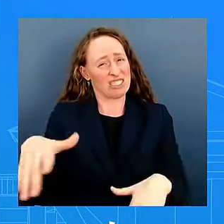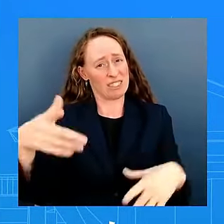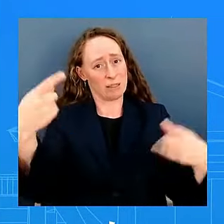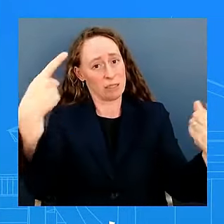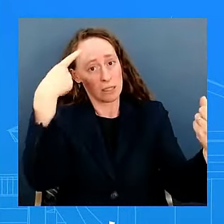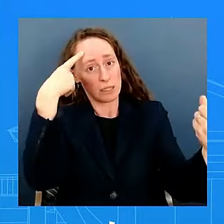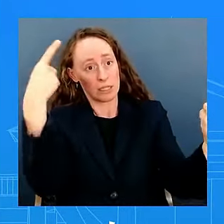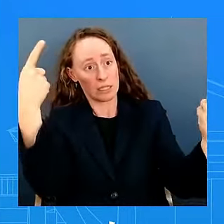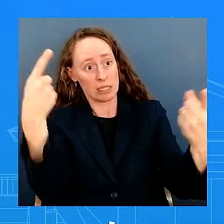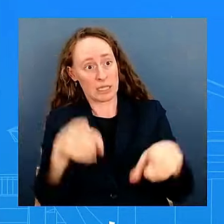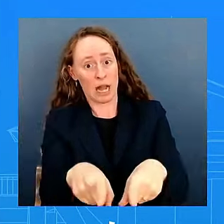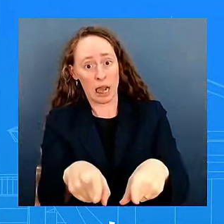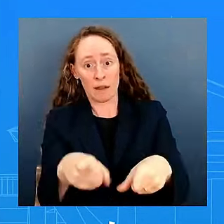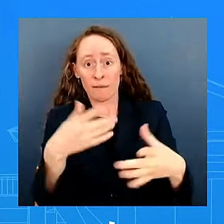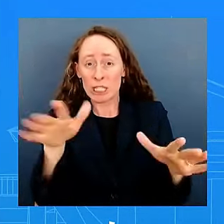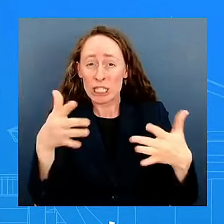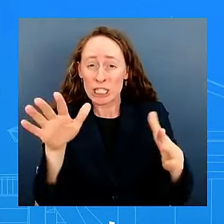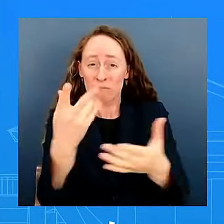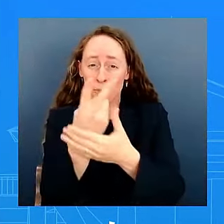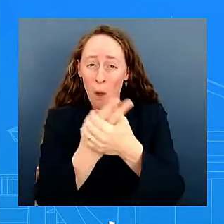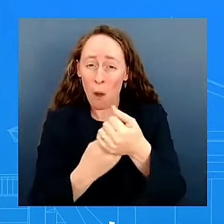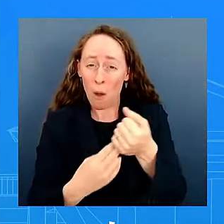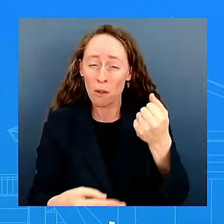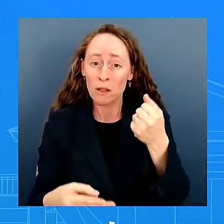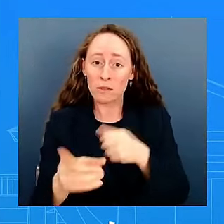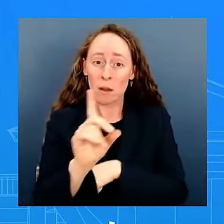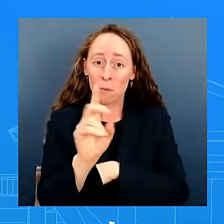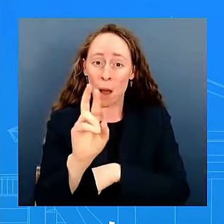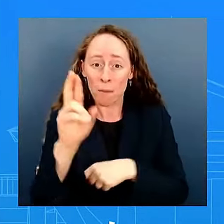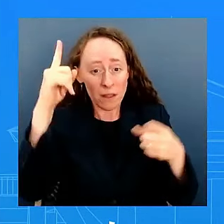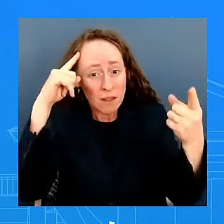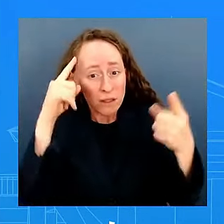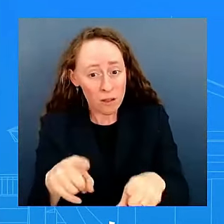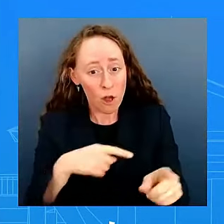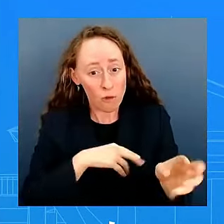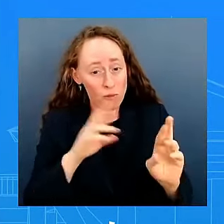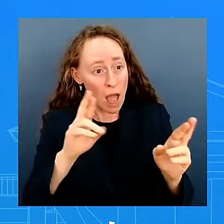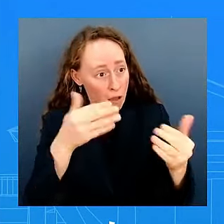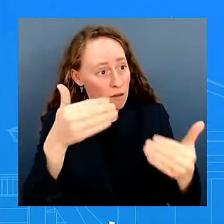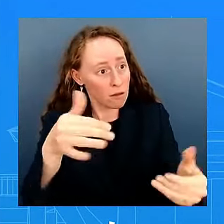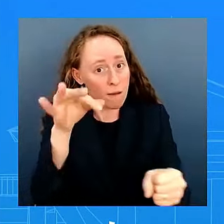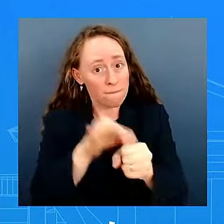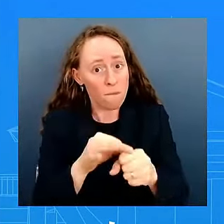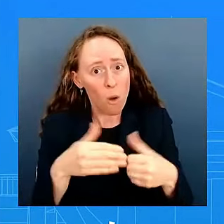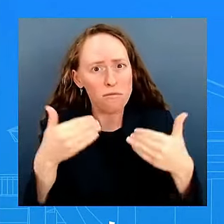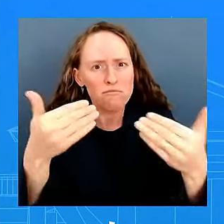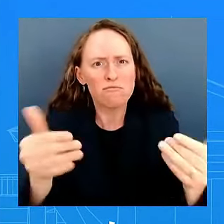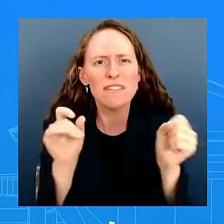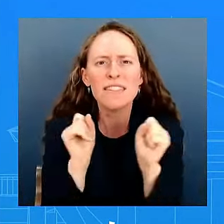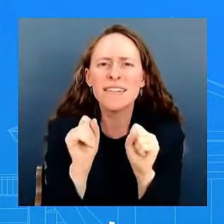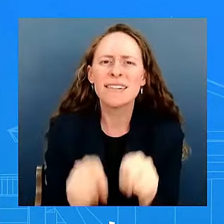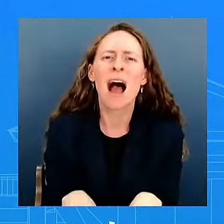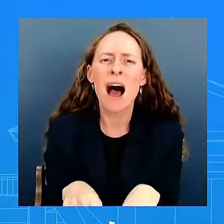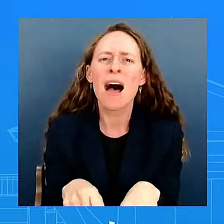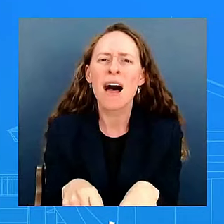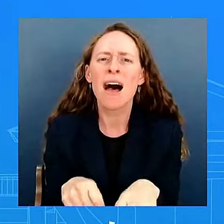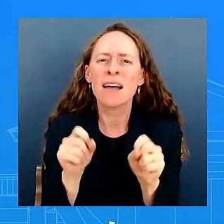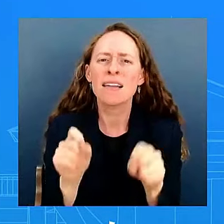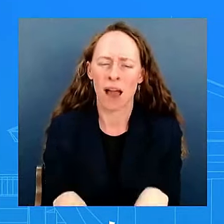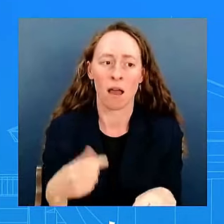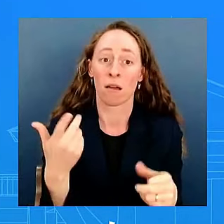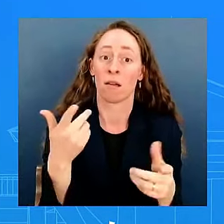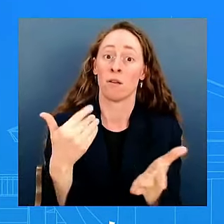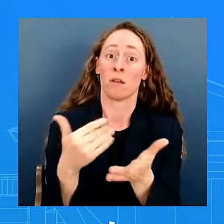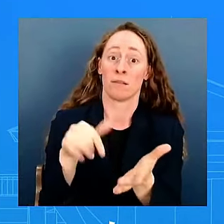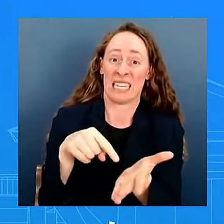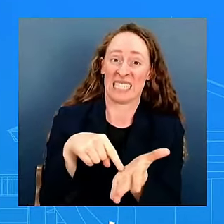and we would have the toughest fairest deal that we've seen in some time coming out of congress that would become law